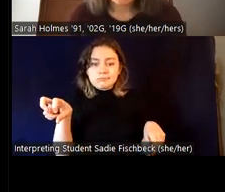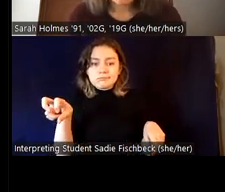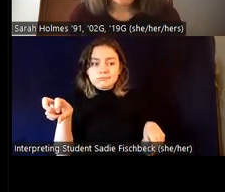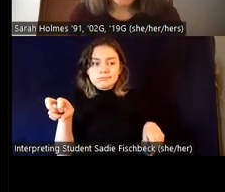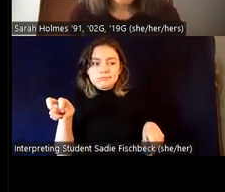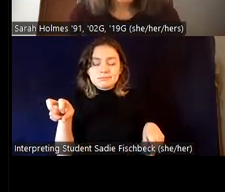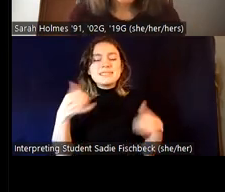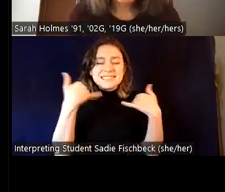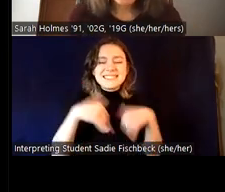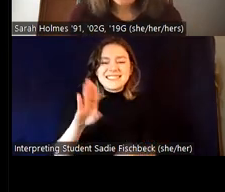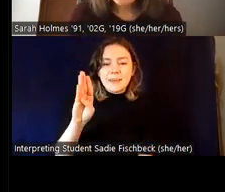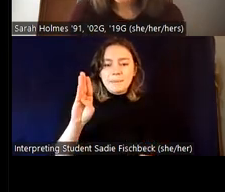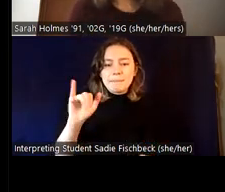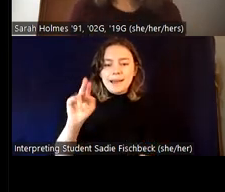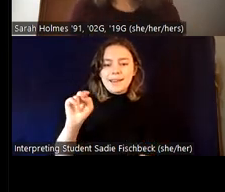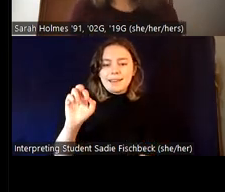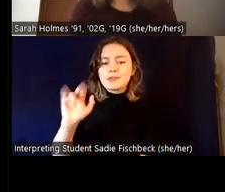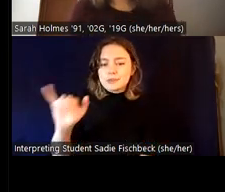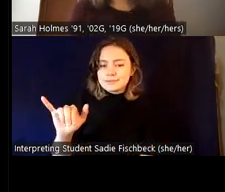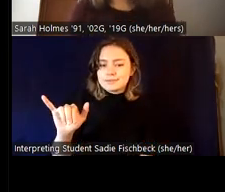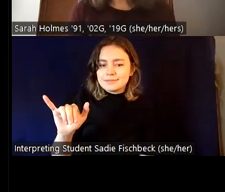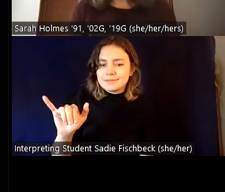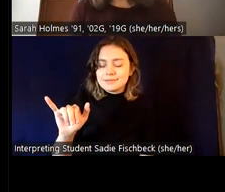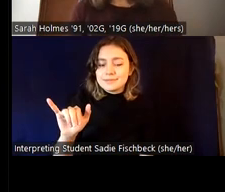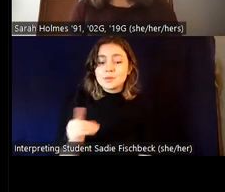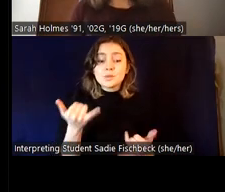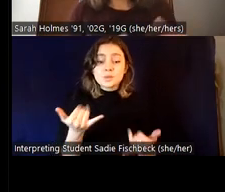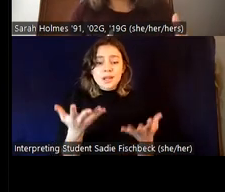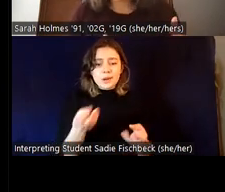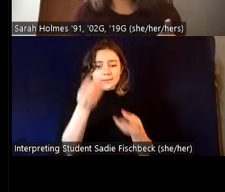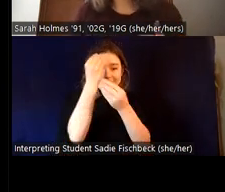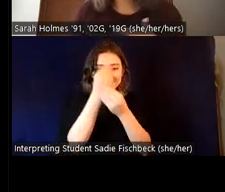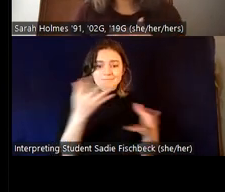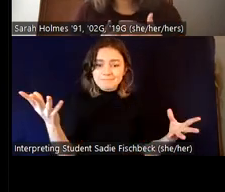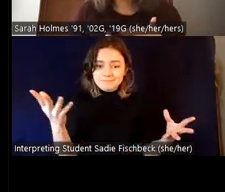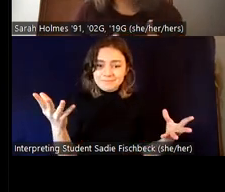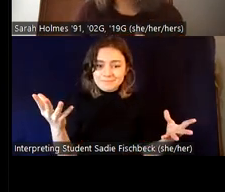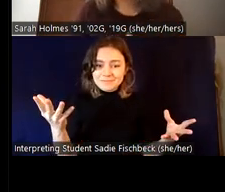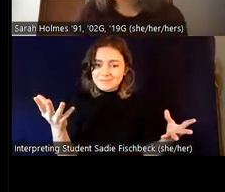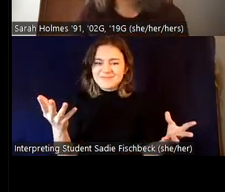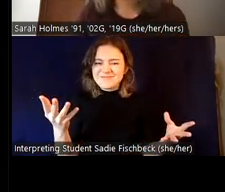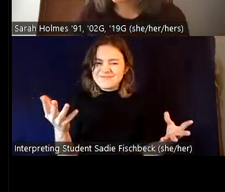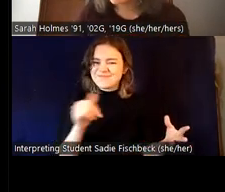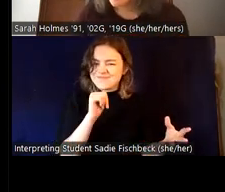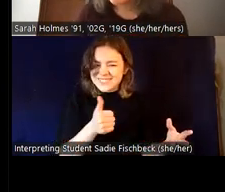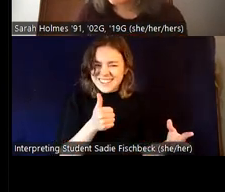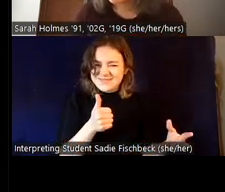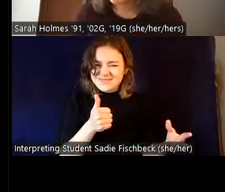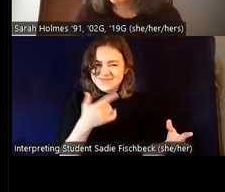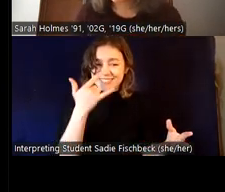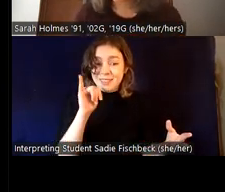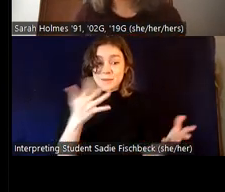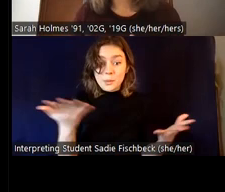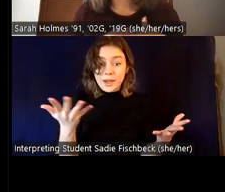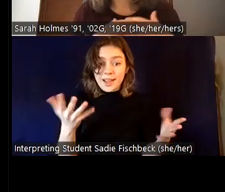persists. So one of the things that we're here to tell you today, if you don't already know that is that gender really looks more like the bottom half of this